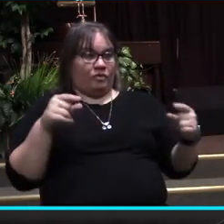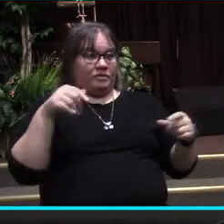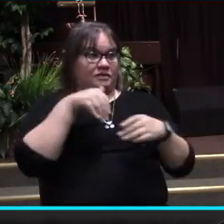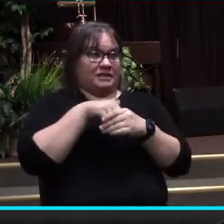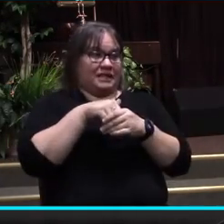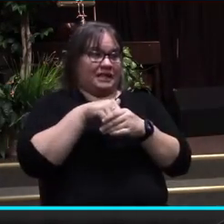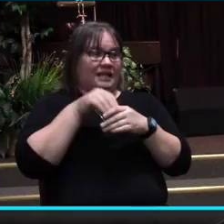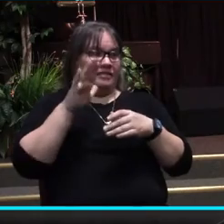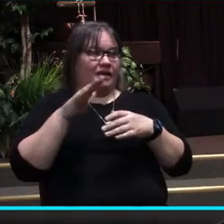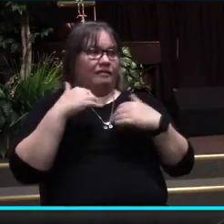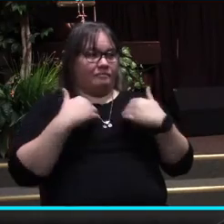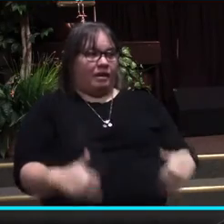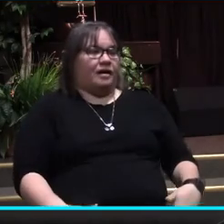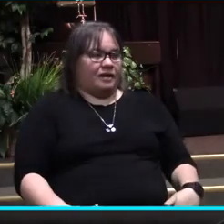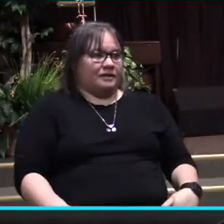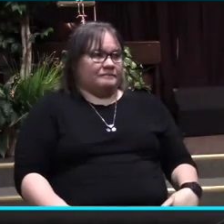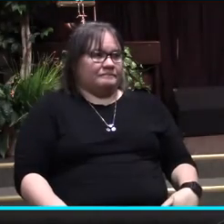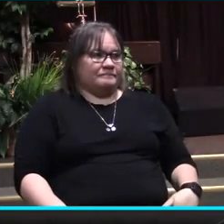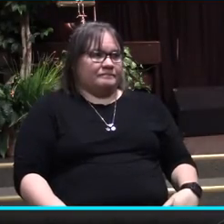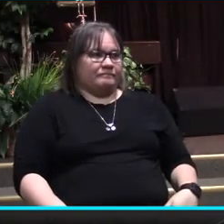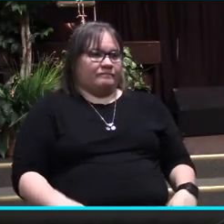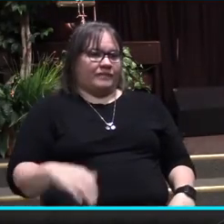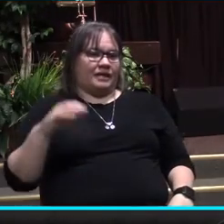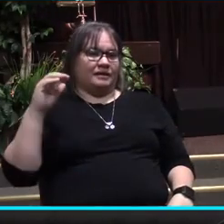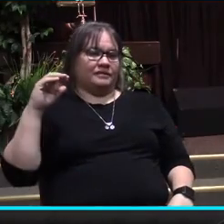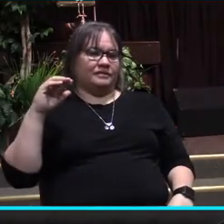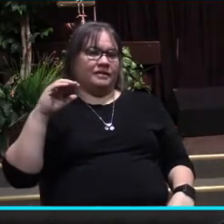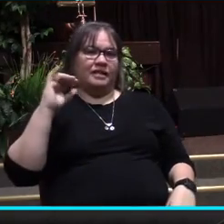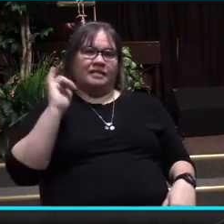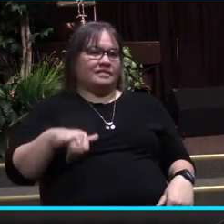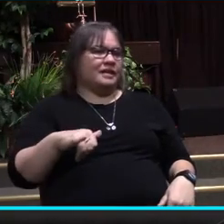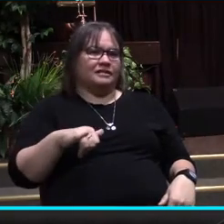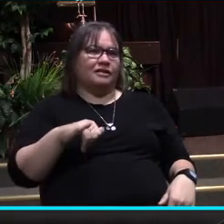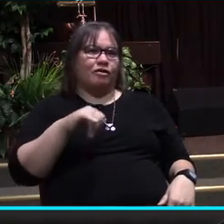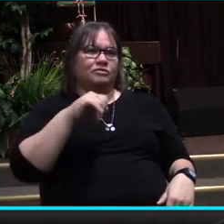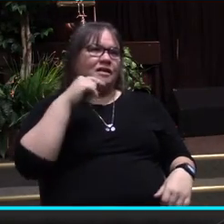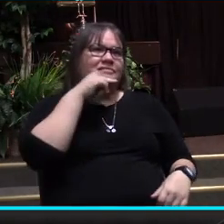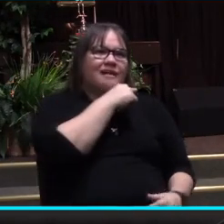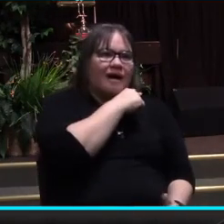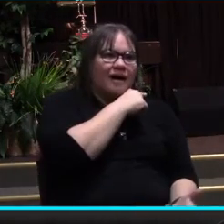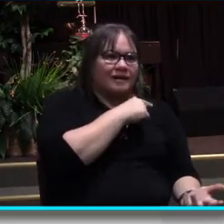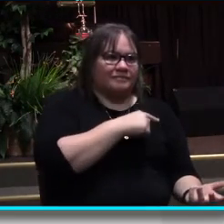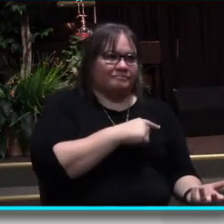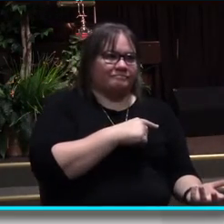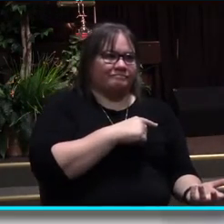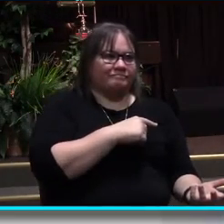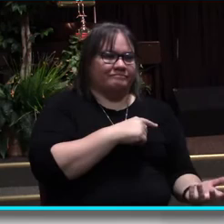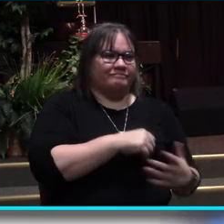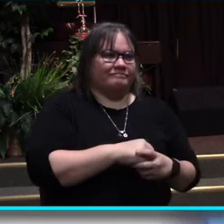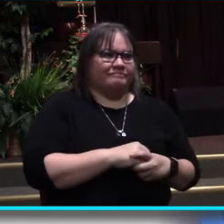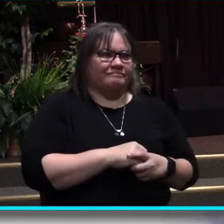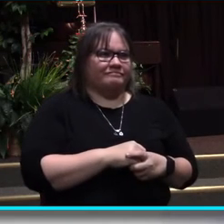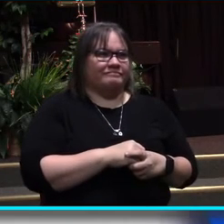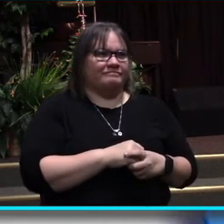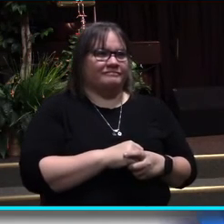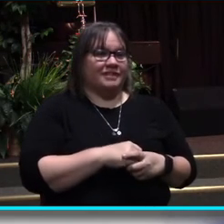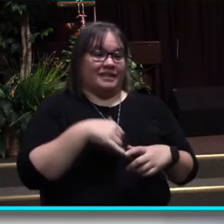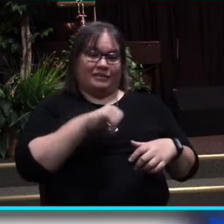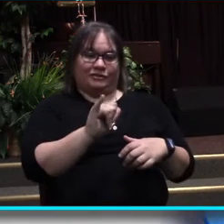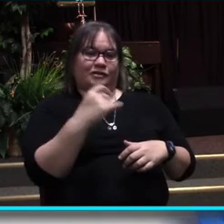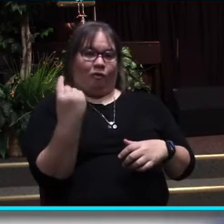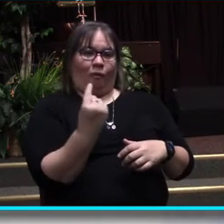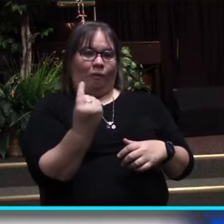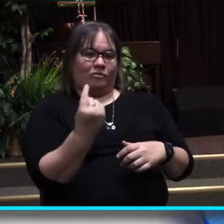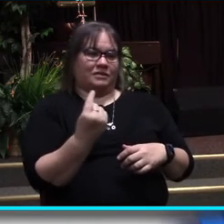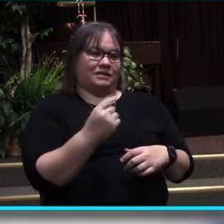reproductive organ development. Chromosomes do not lie. There is still only the possibility